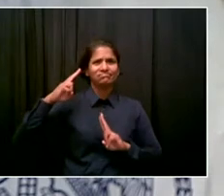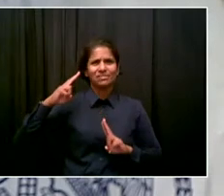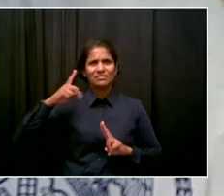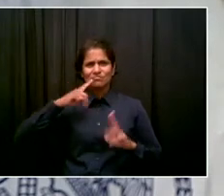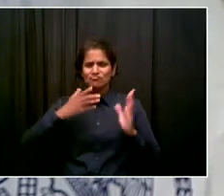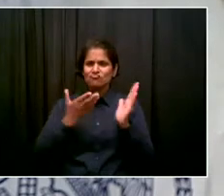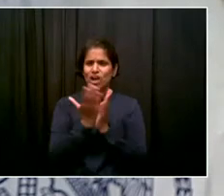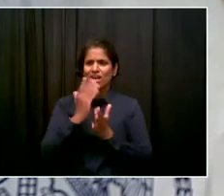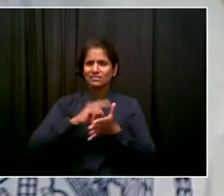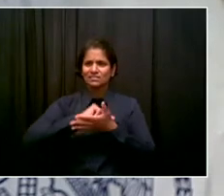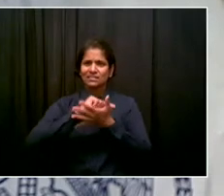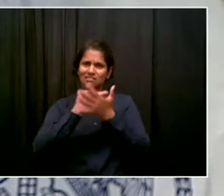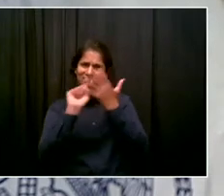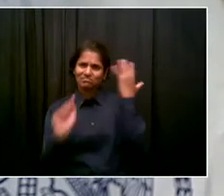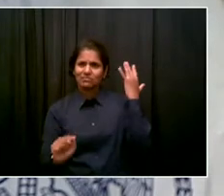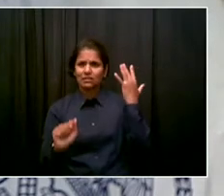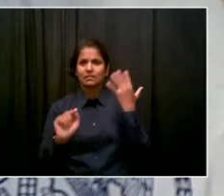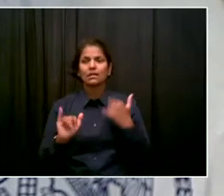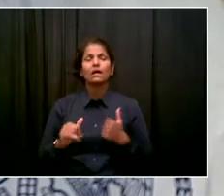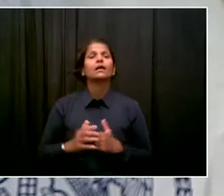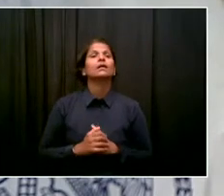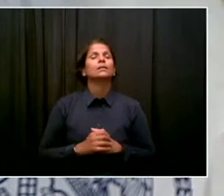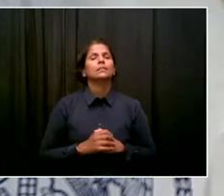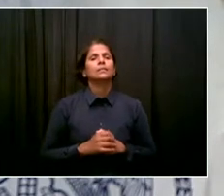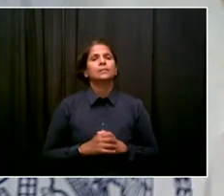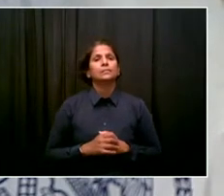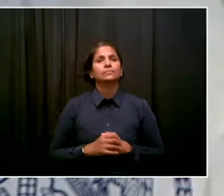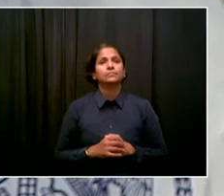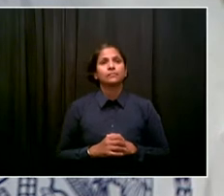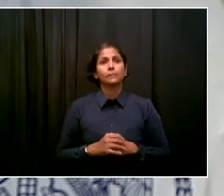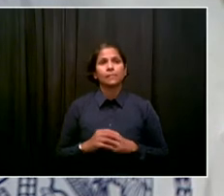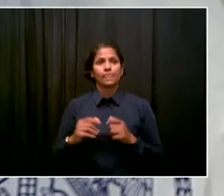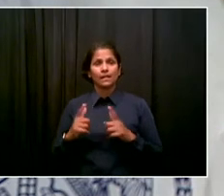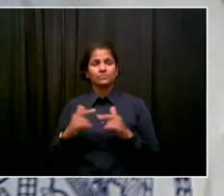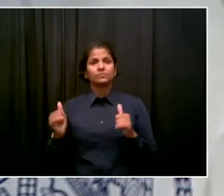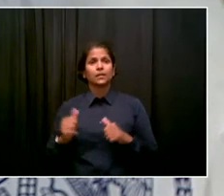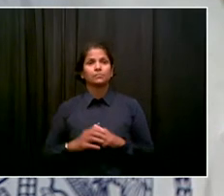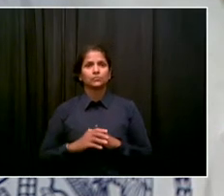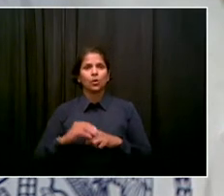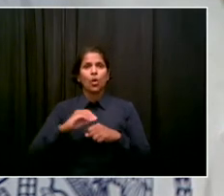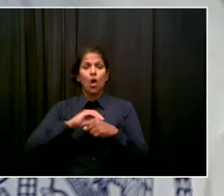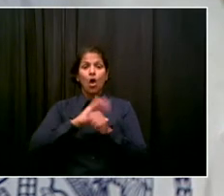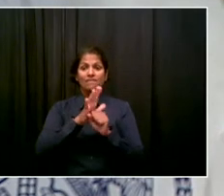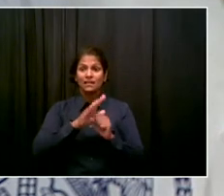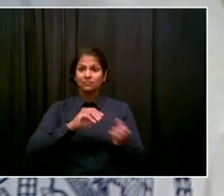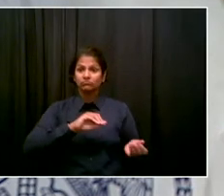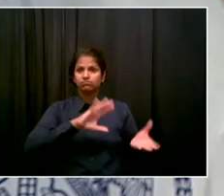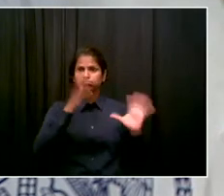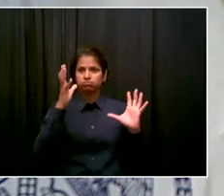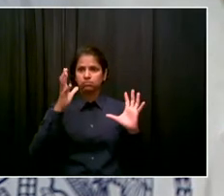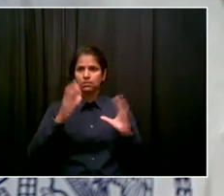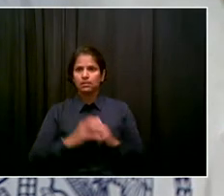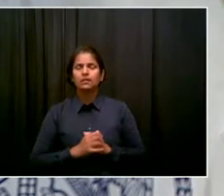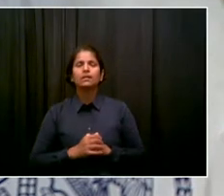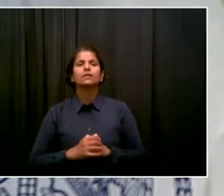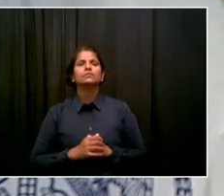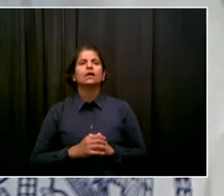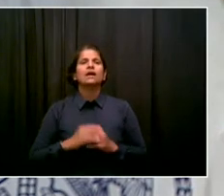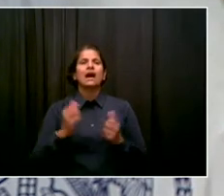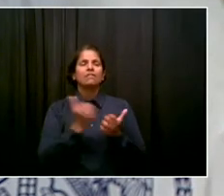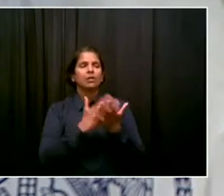unprecedented crisis that we're still living with. And we had to strike a balance. And one of the things that I decided a long time ago was